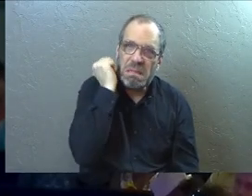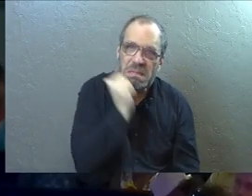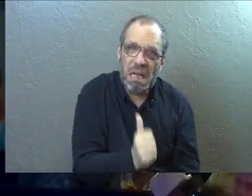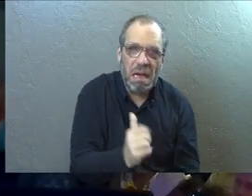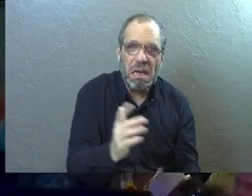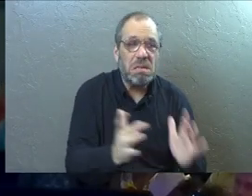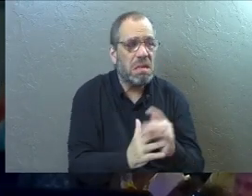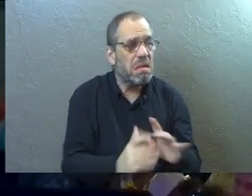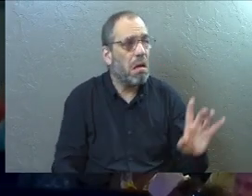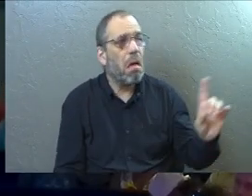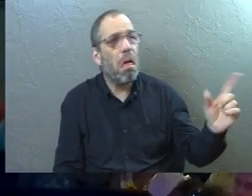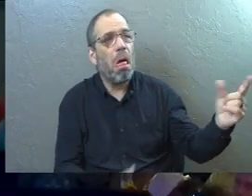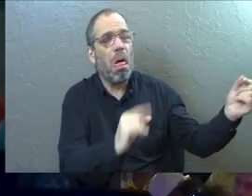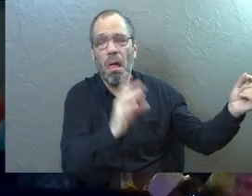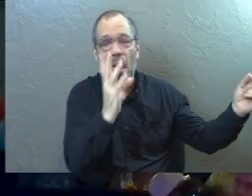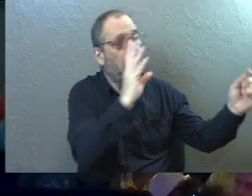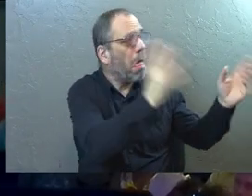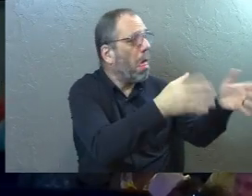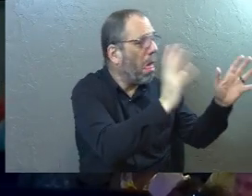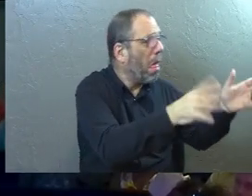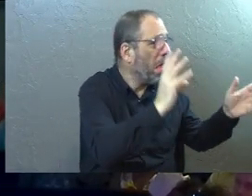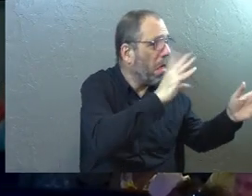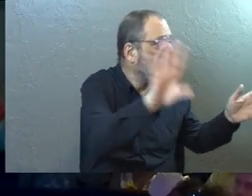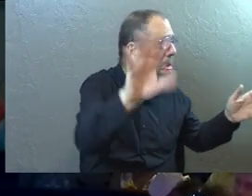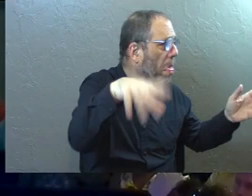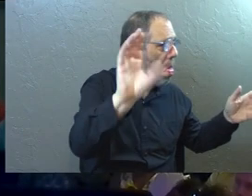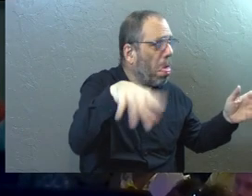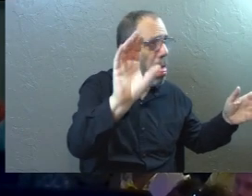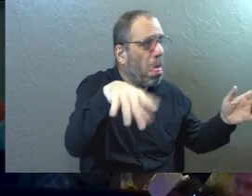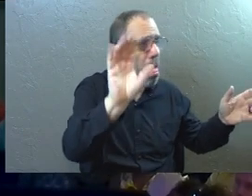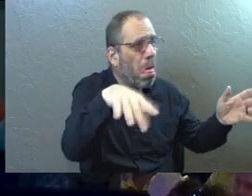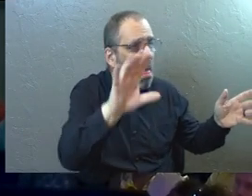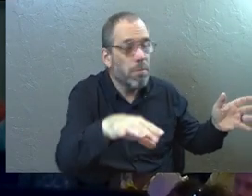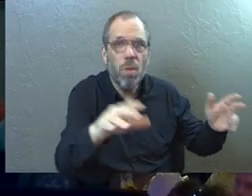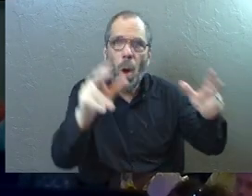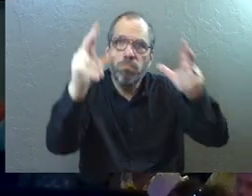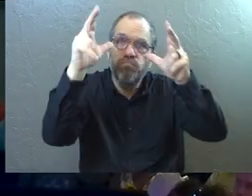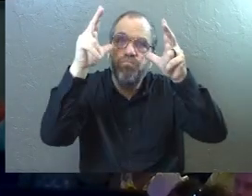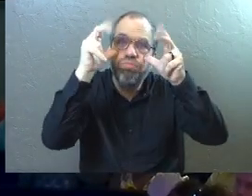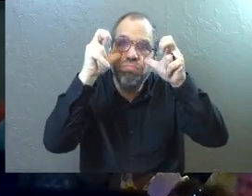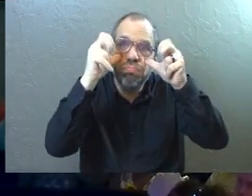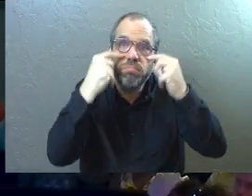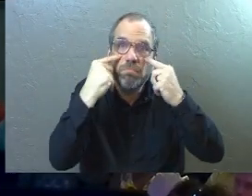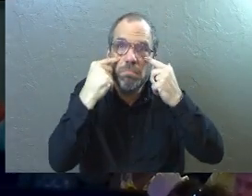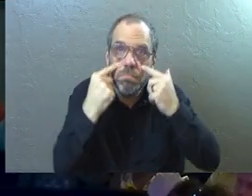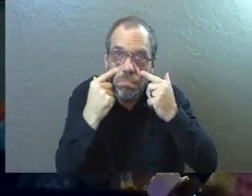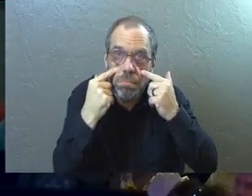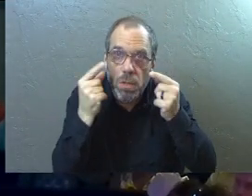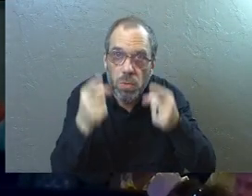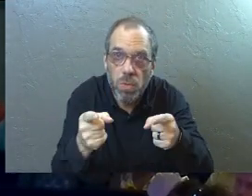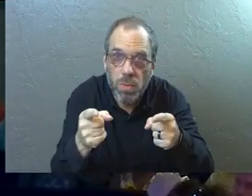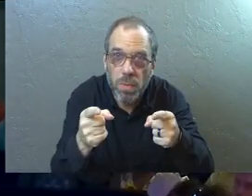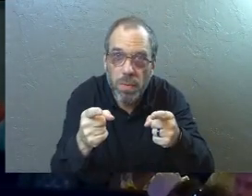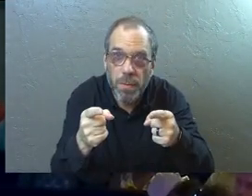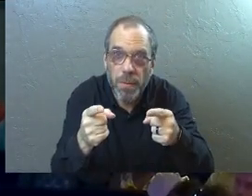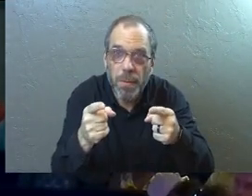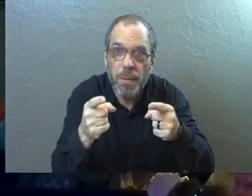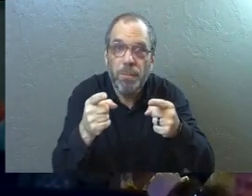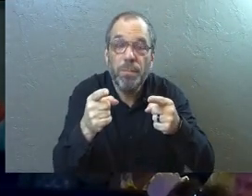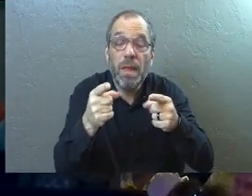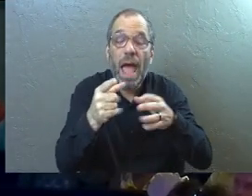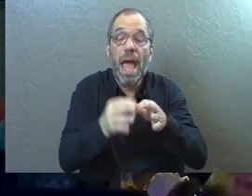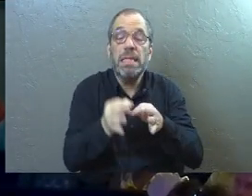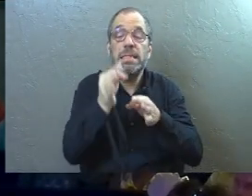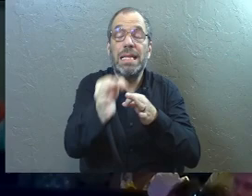not somewhere else paying attention to somebody else. He hears you and he sees you. Also